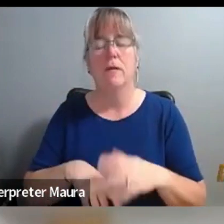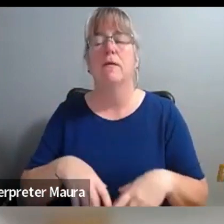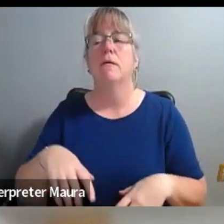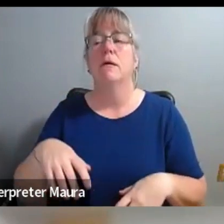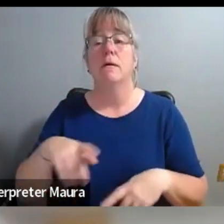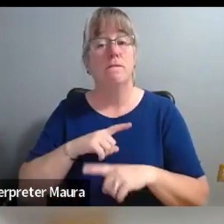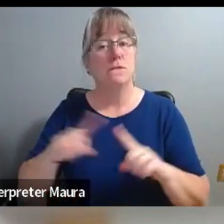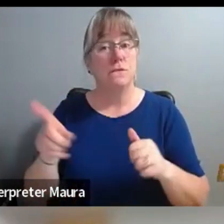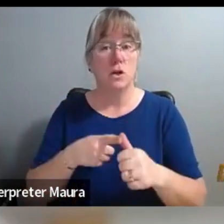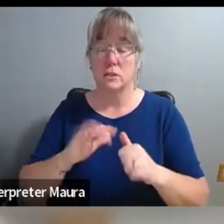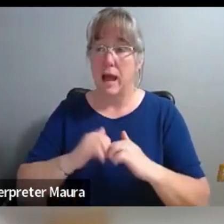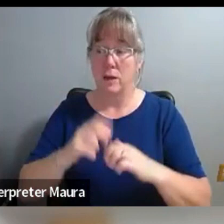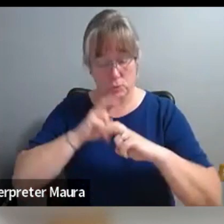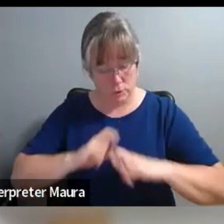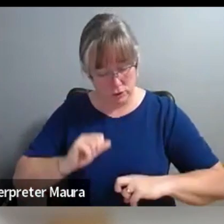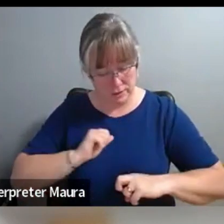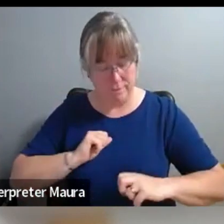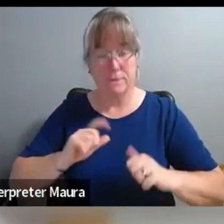start with what others see.